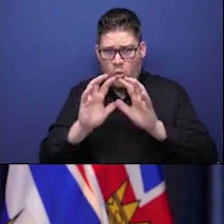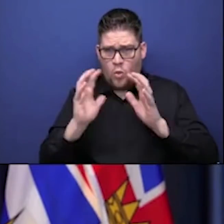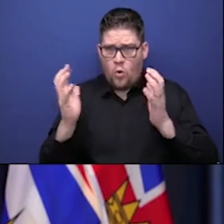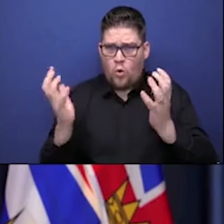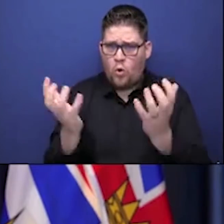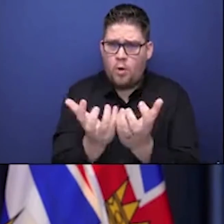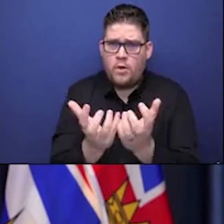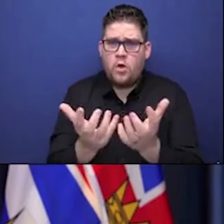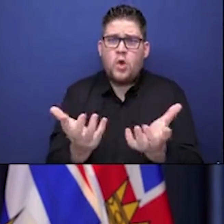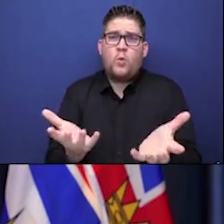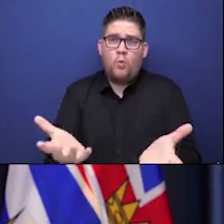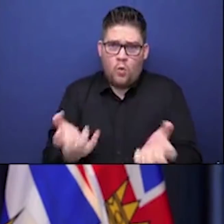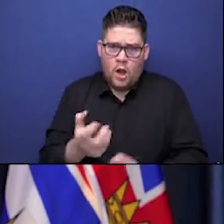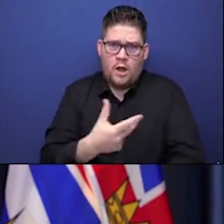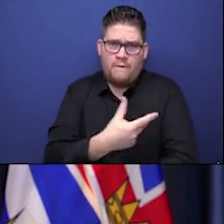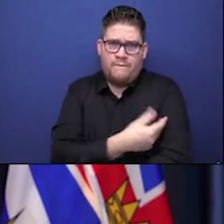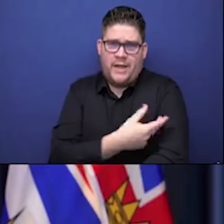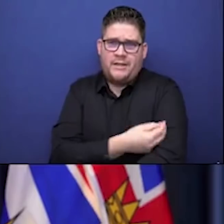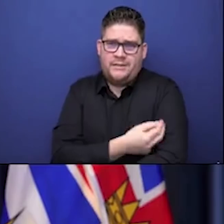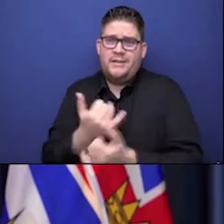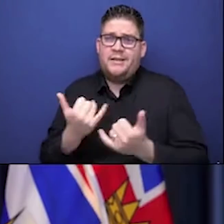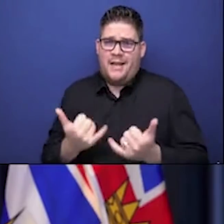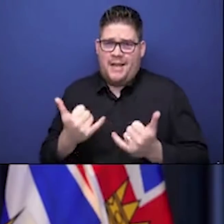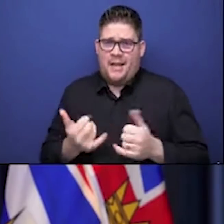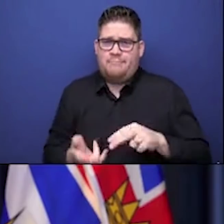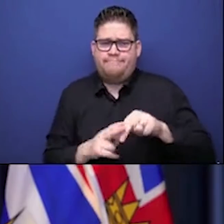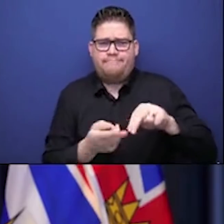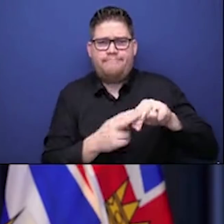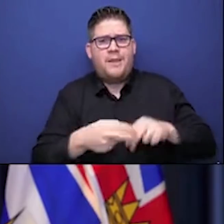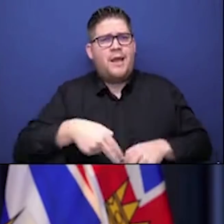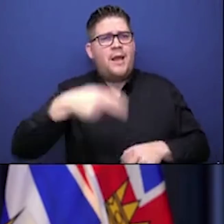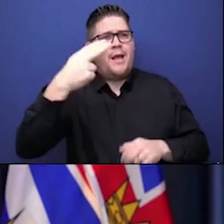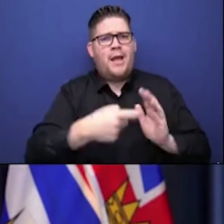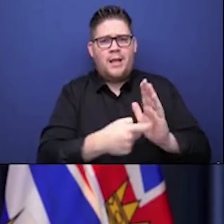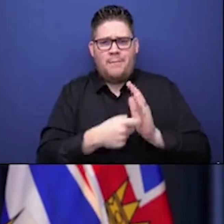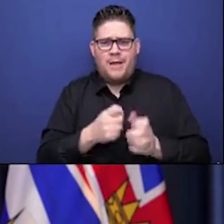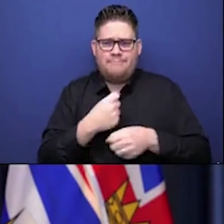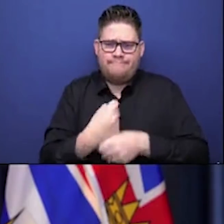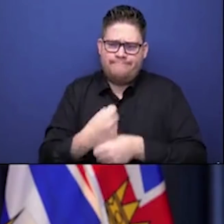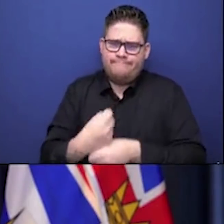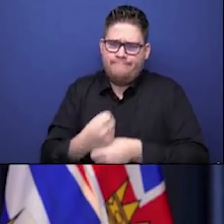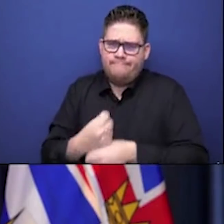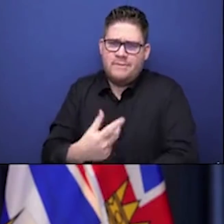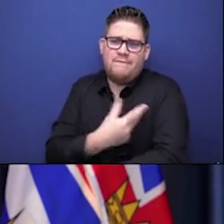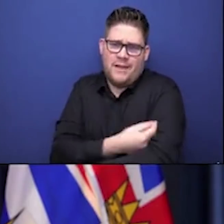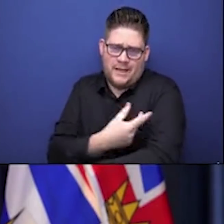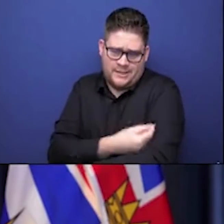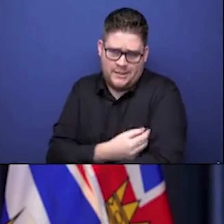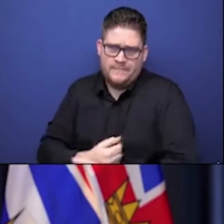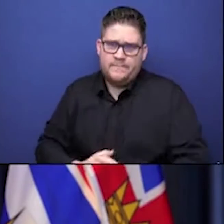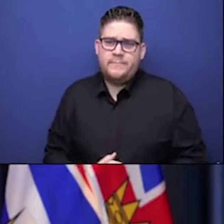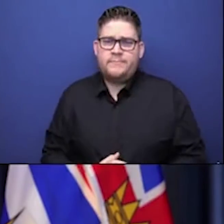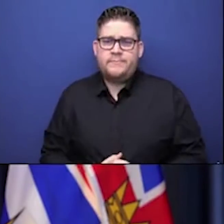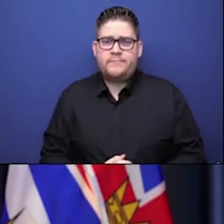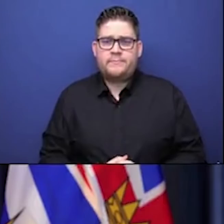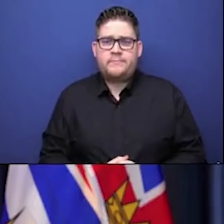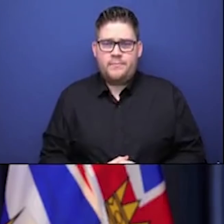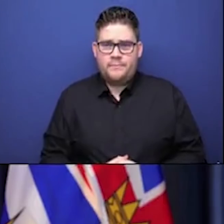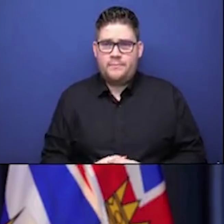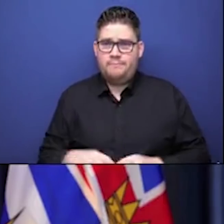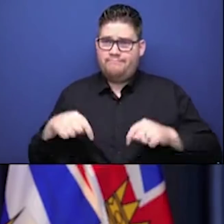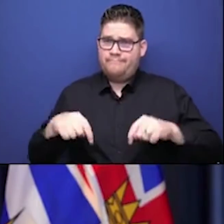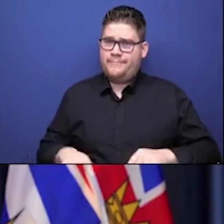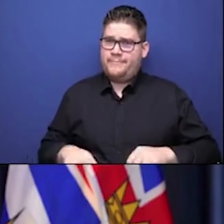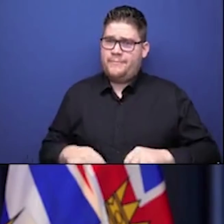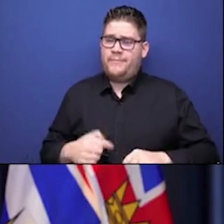in every corner of the planet. That means that we have to do our level best to focus on staying safe, keeping our families, our communities